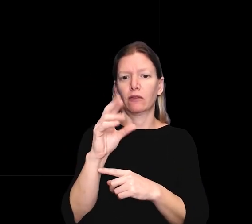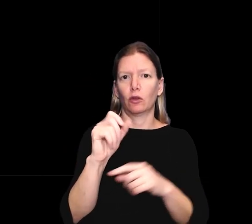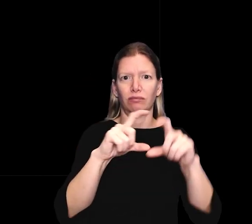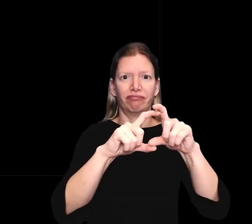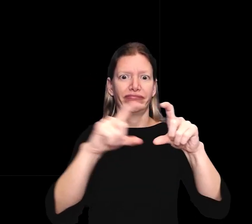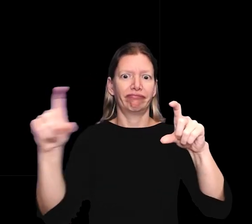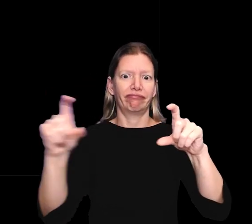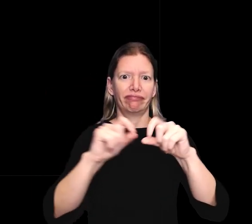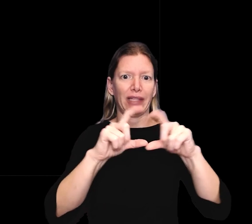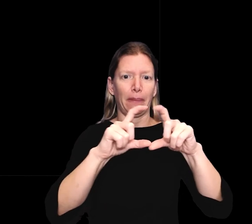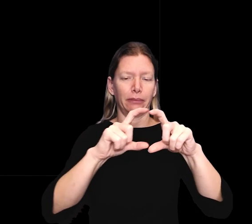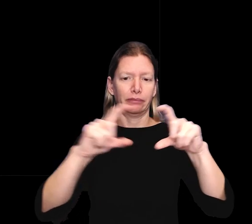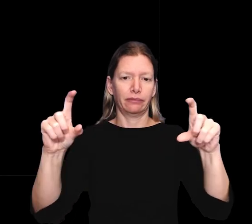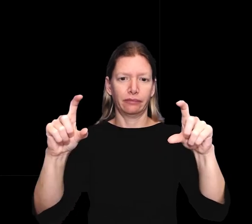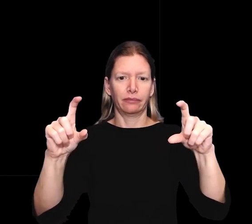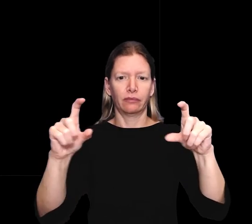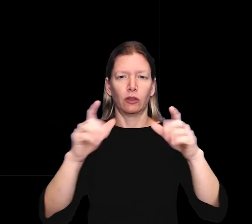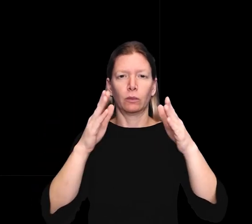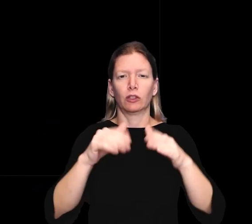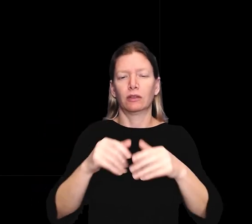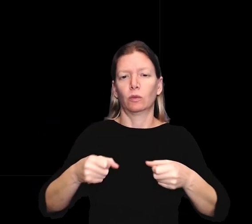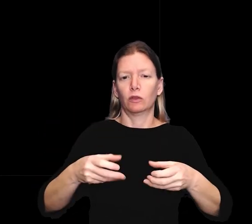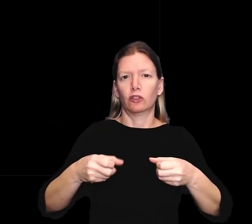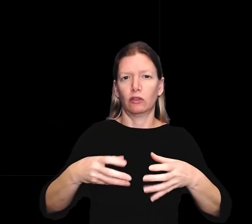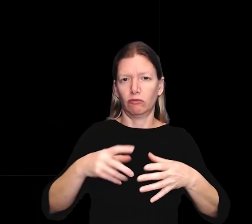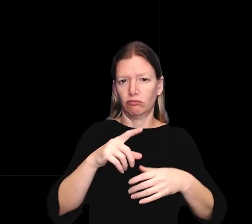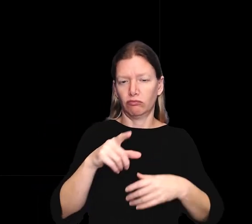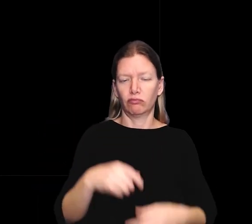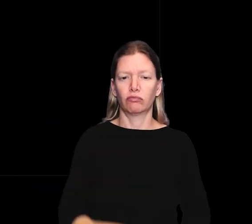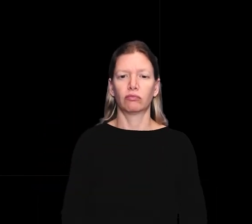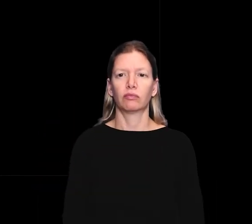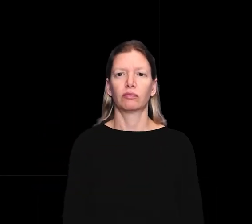just the word Stavros in capital letters and a person in a wheelchair.